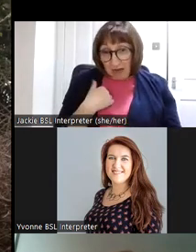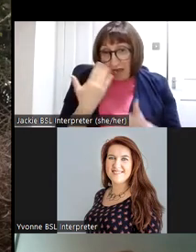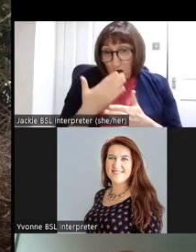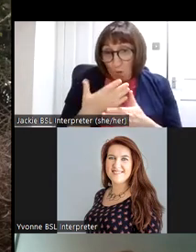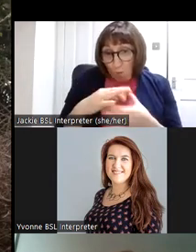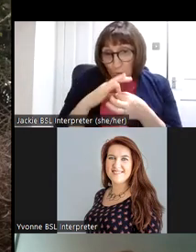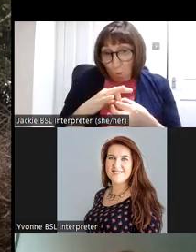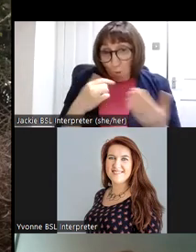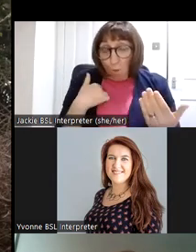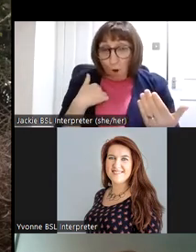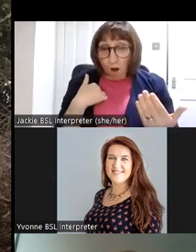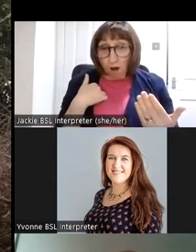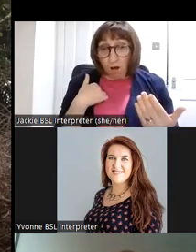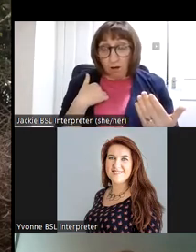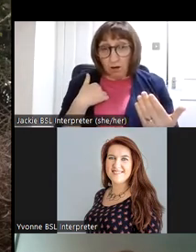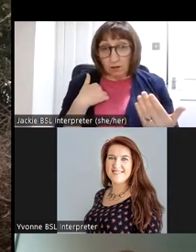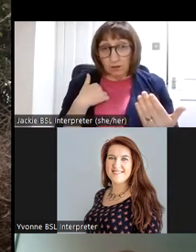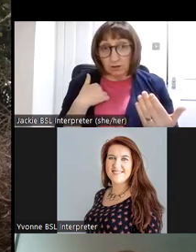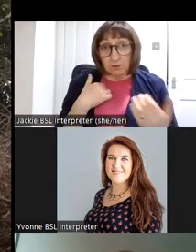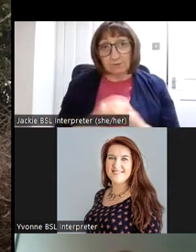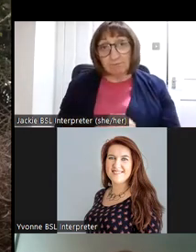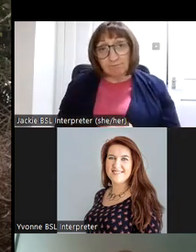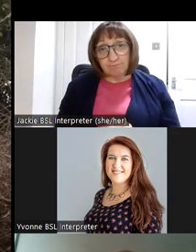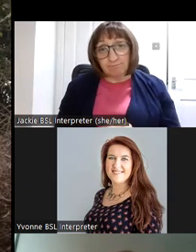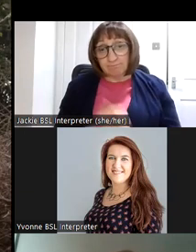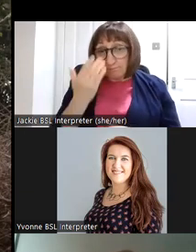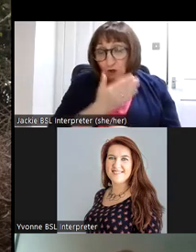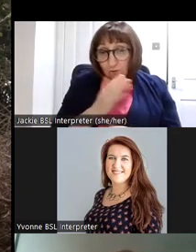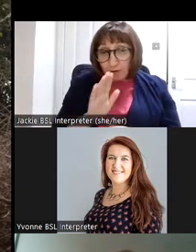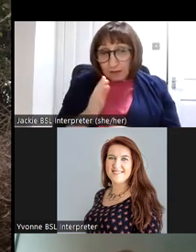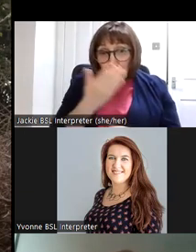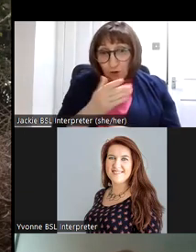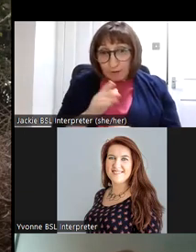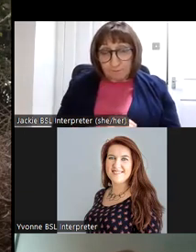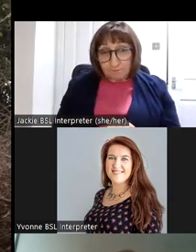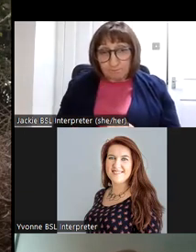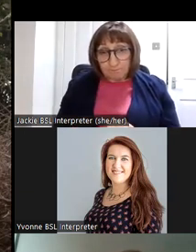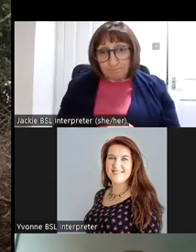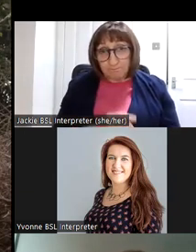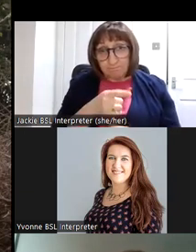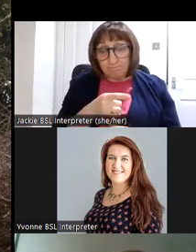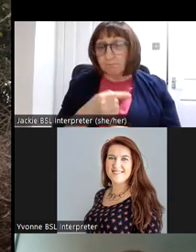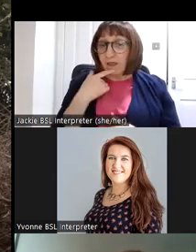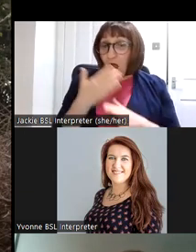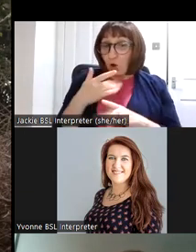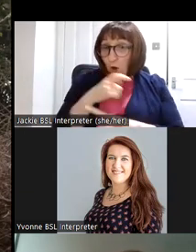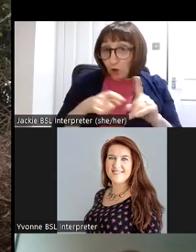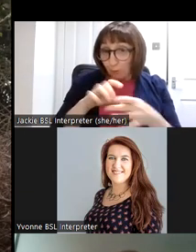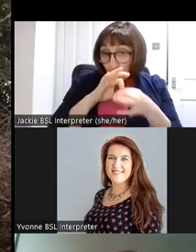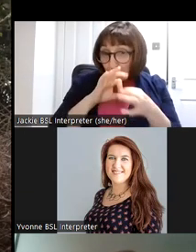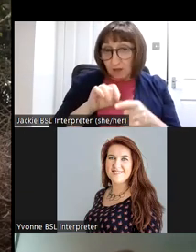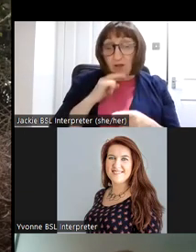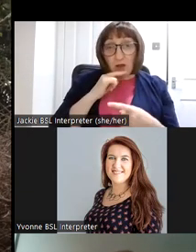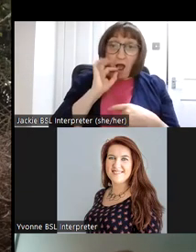um so sorry yeah so um i can work with communities and getting relevant